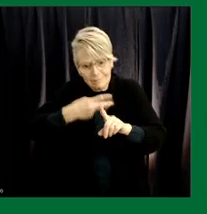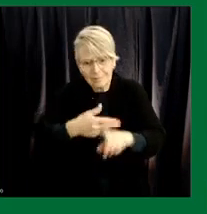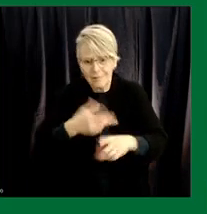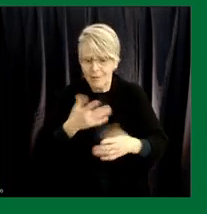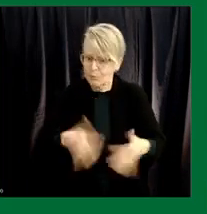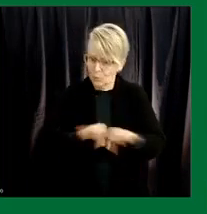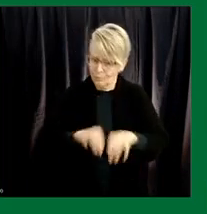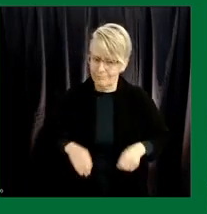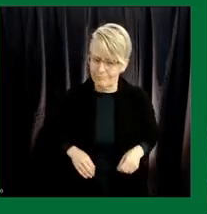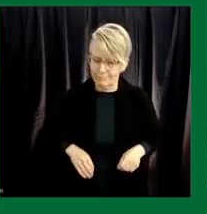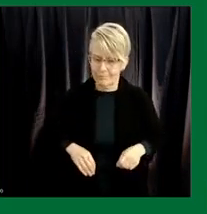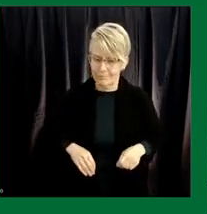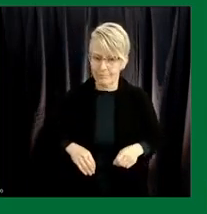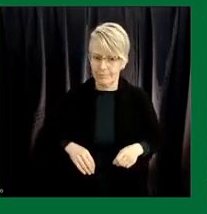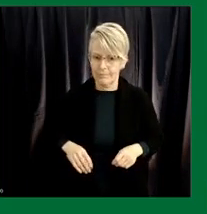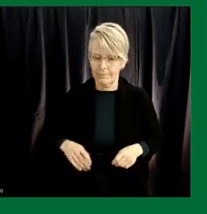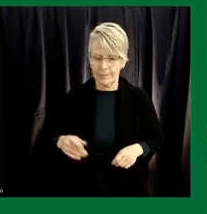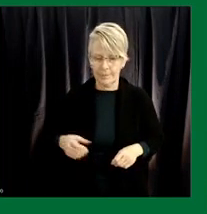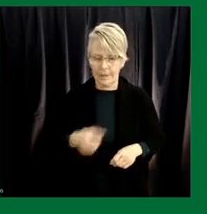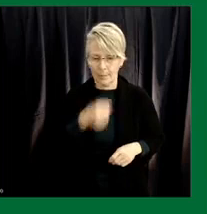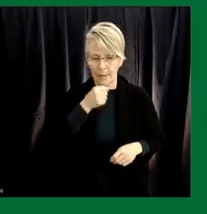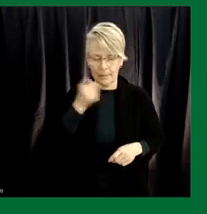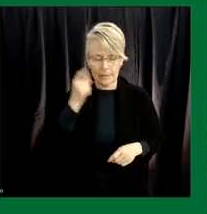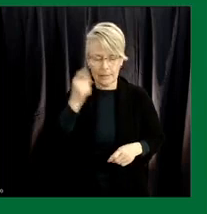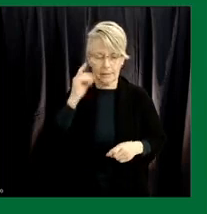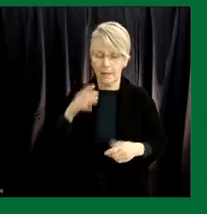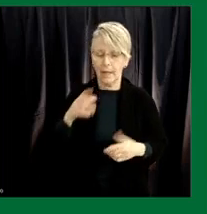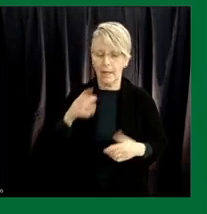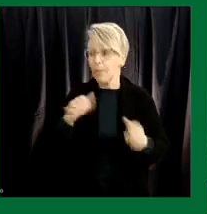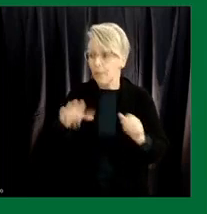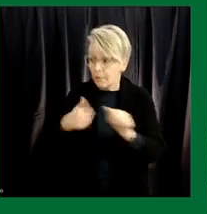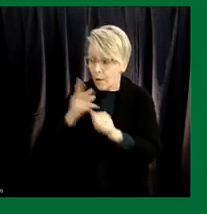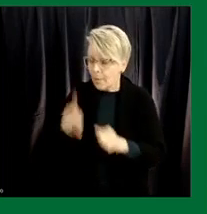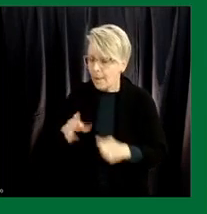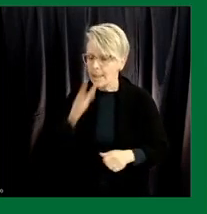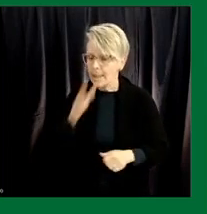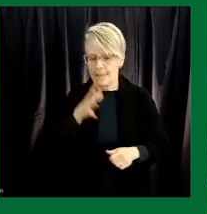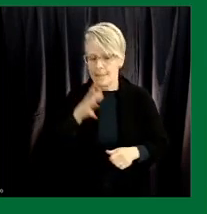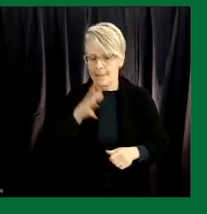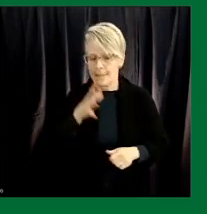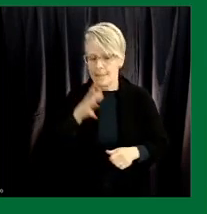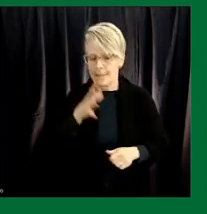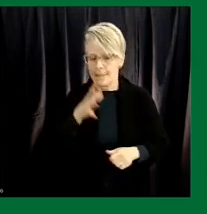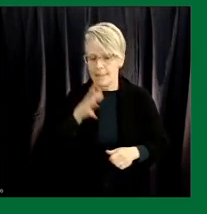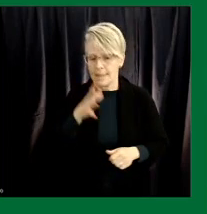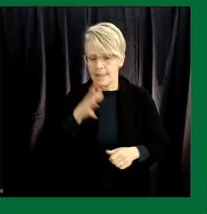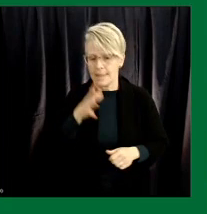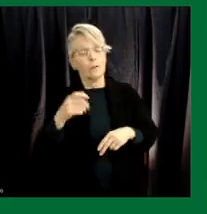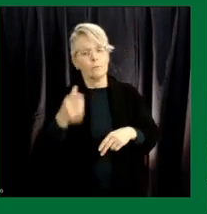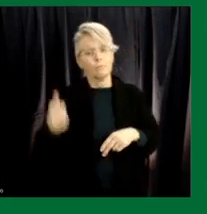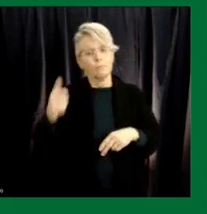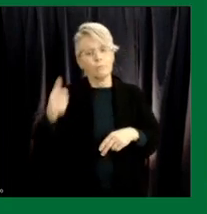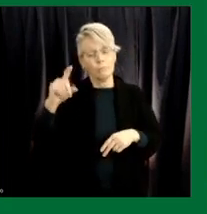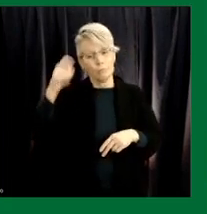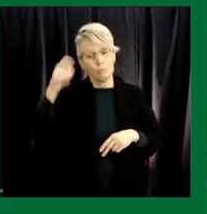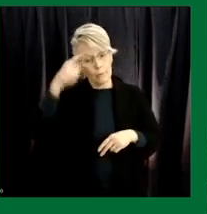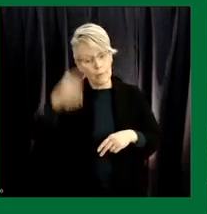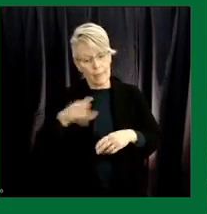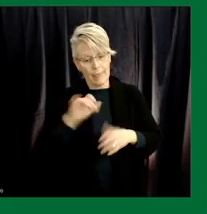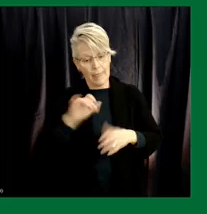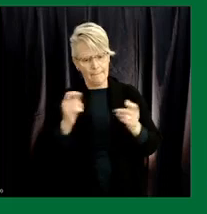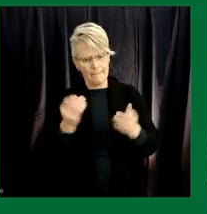um mr premier the budget your government plans to release falls on the three-year anniversary